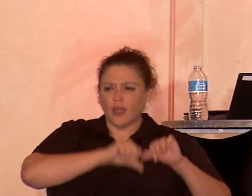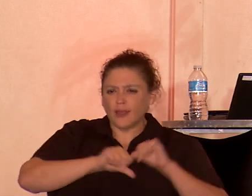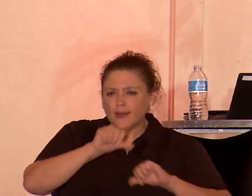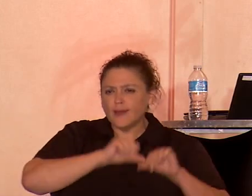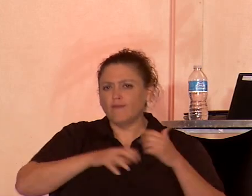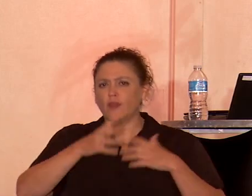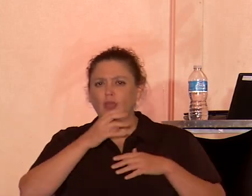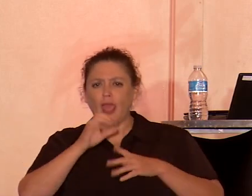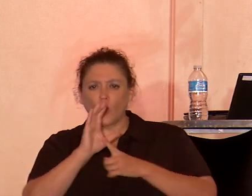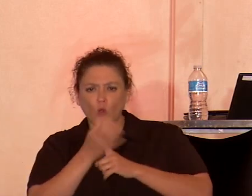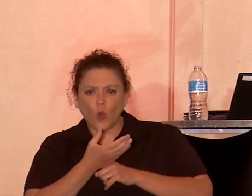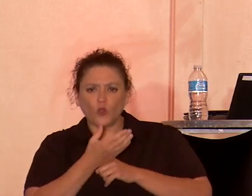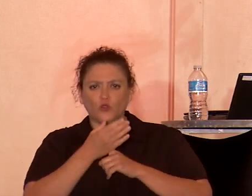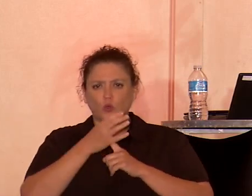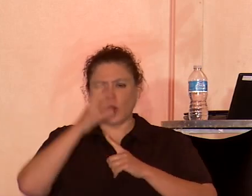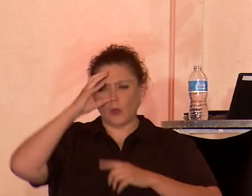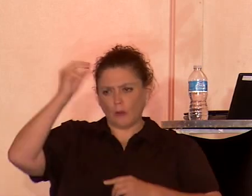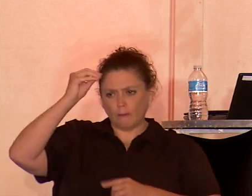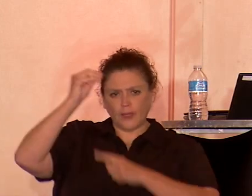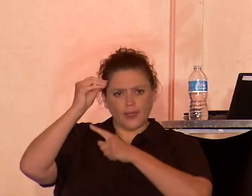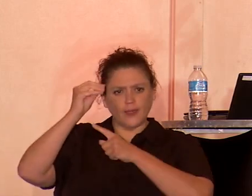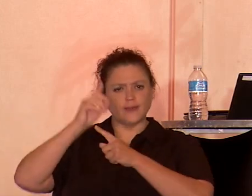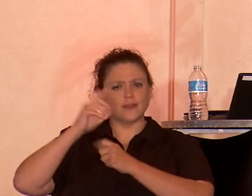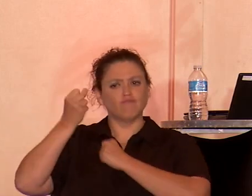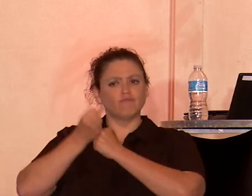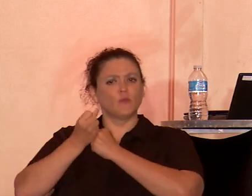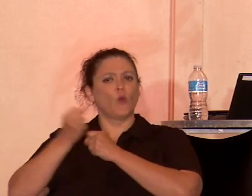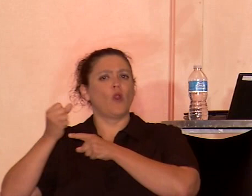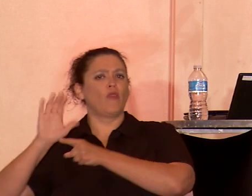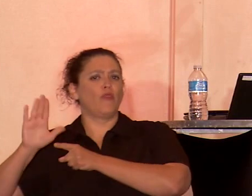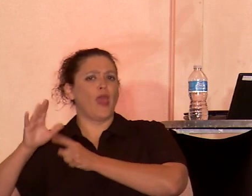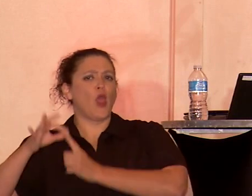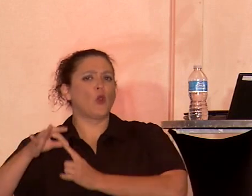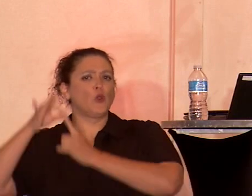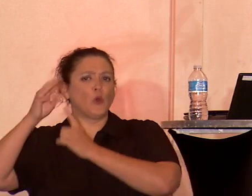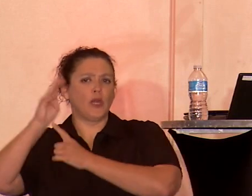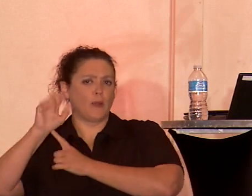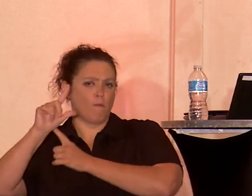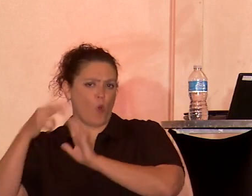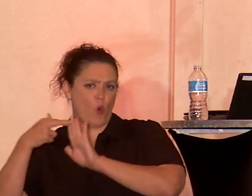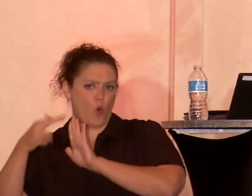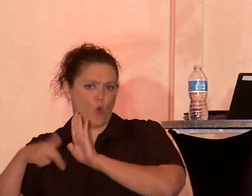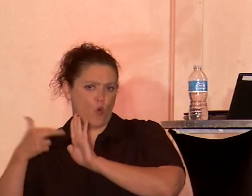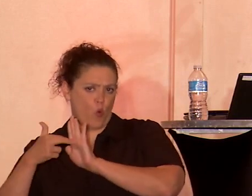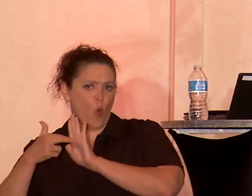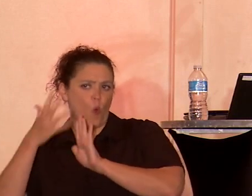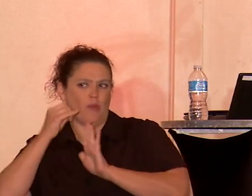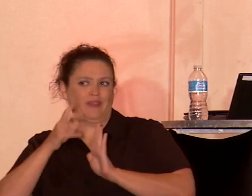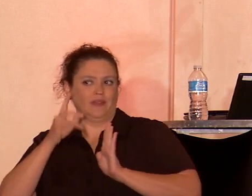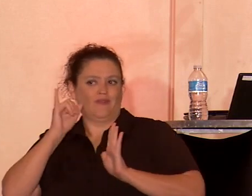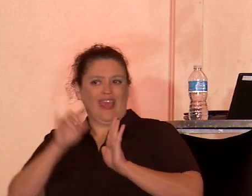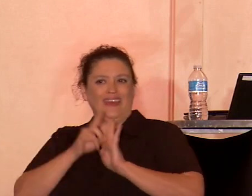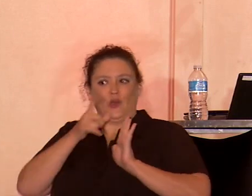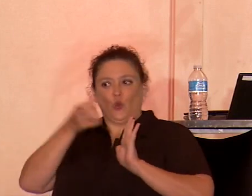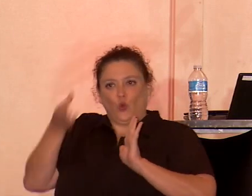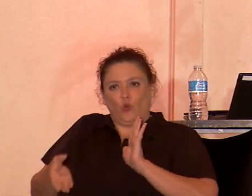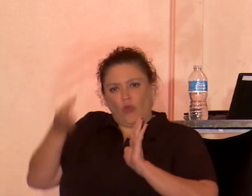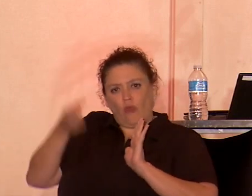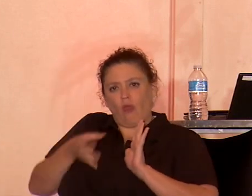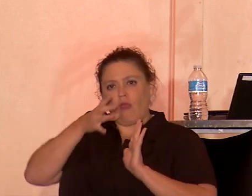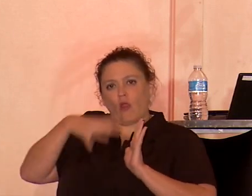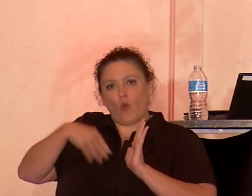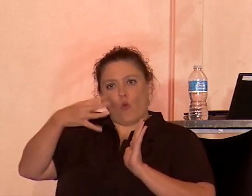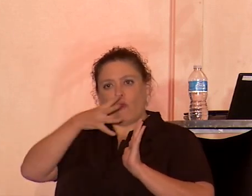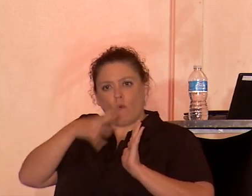that attributed to them very unique, and political and roles on the basis of this identity. Blending religious